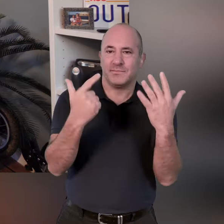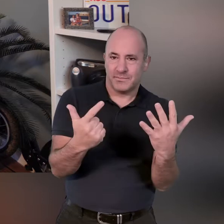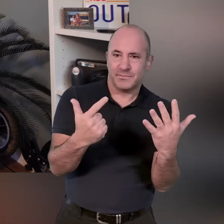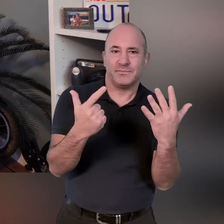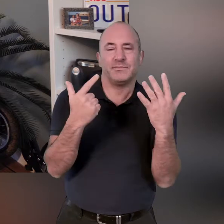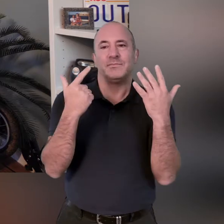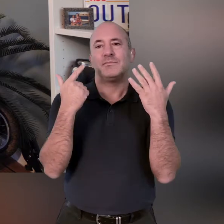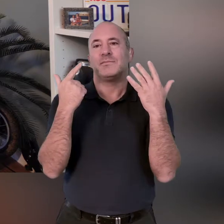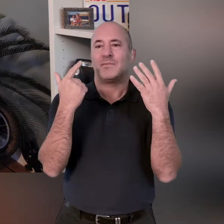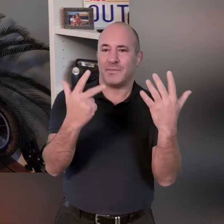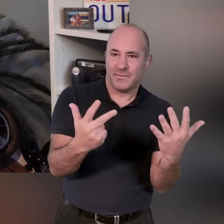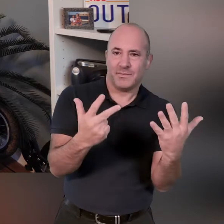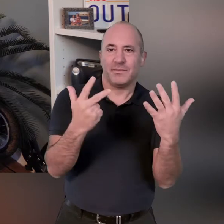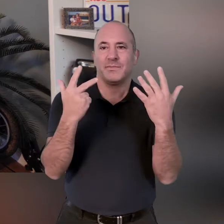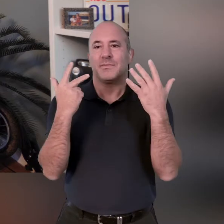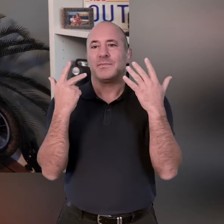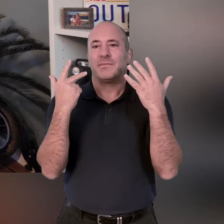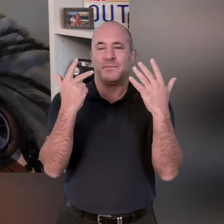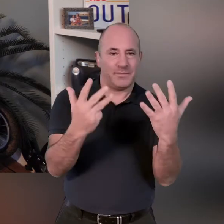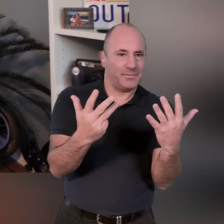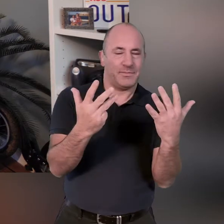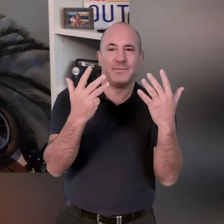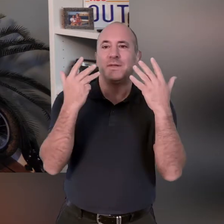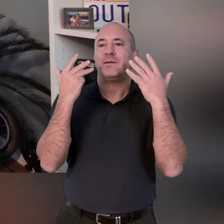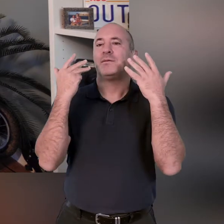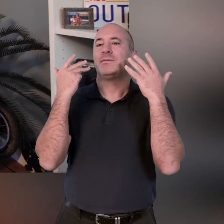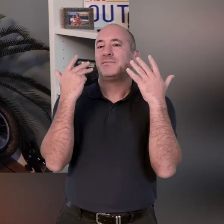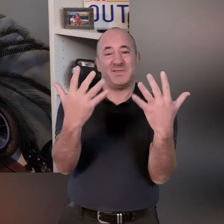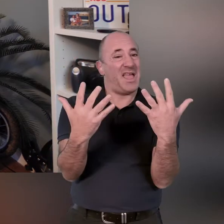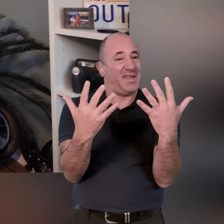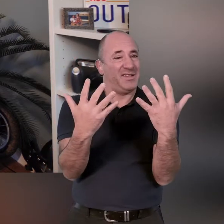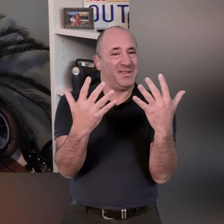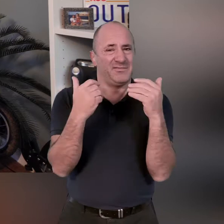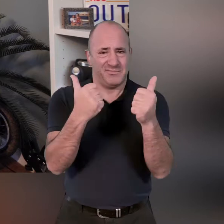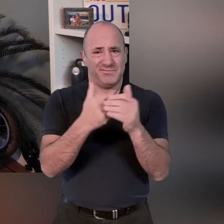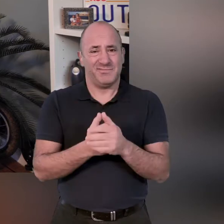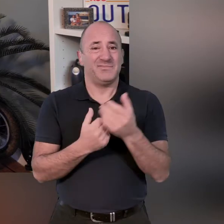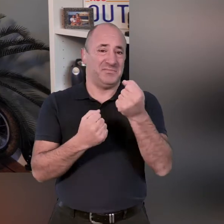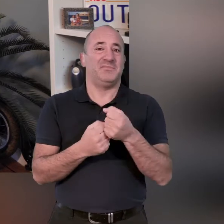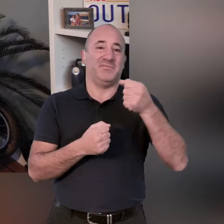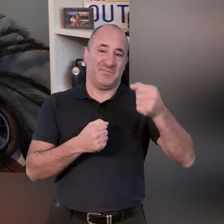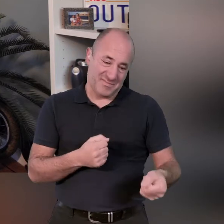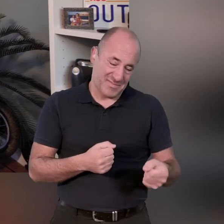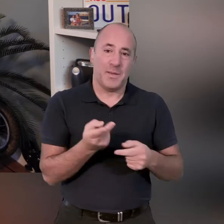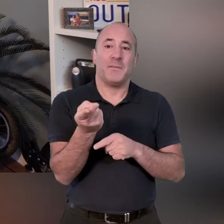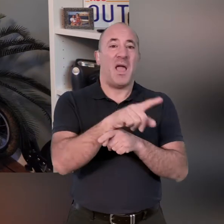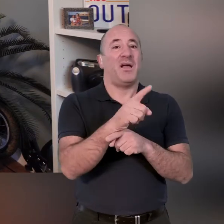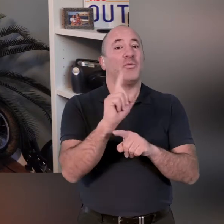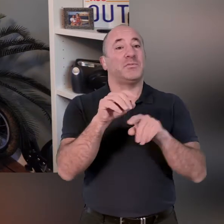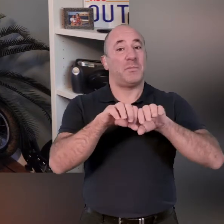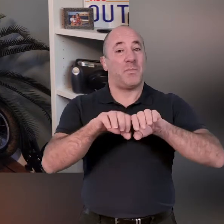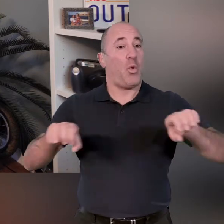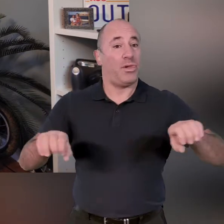seven eight nine ten excellent let's put that weight